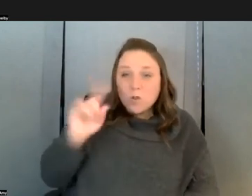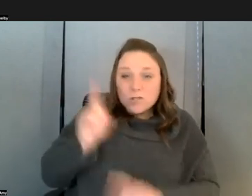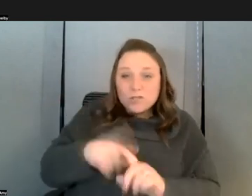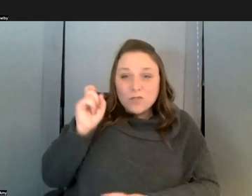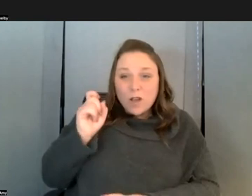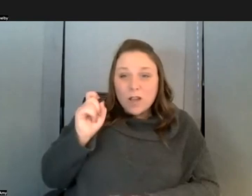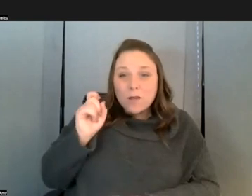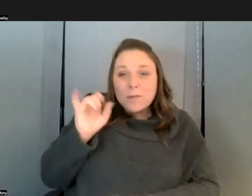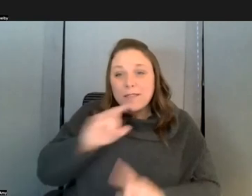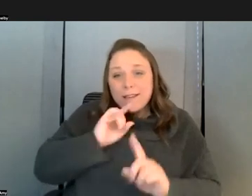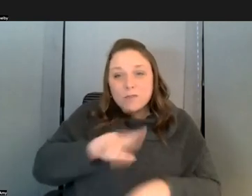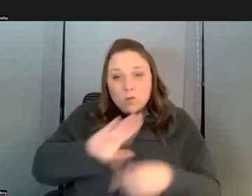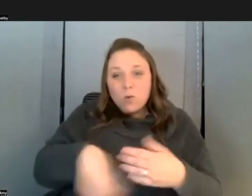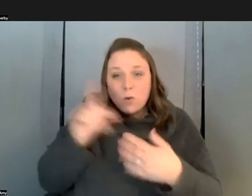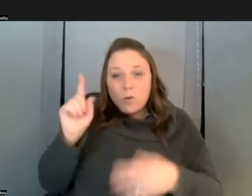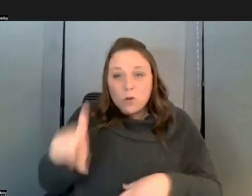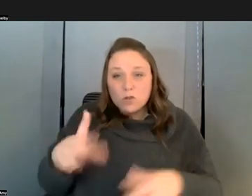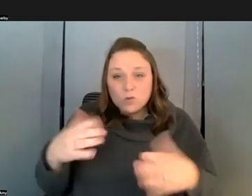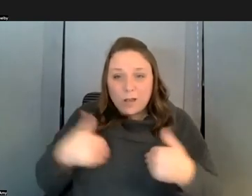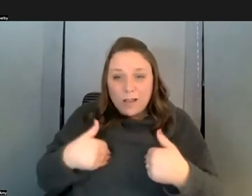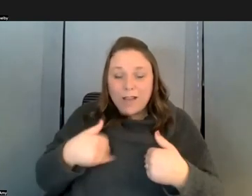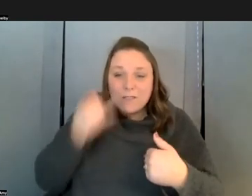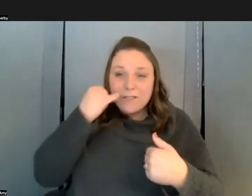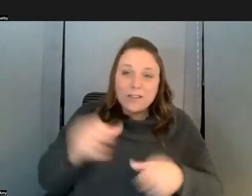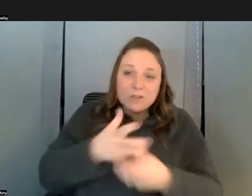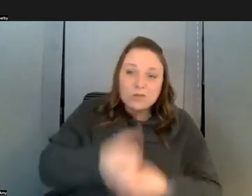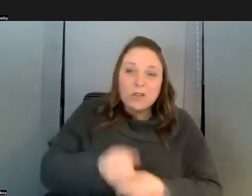all the questions you need to know about whether you can trust the data